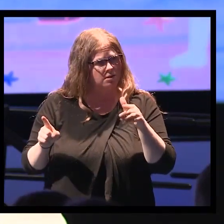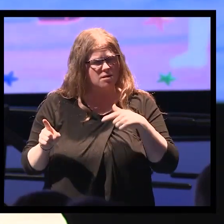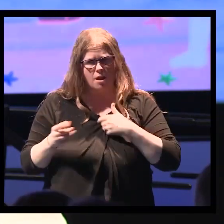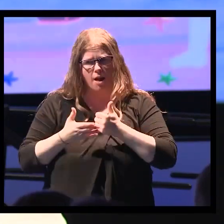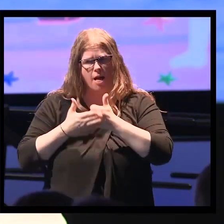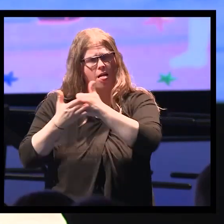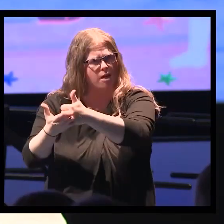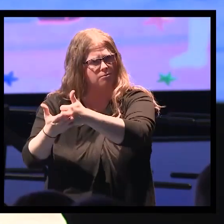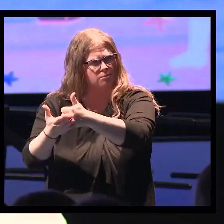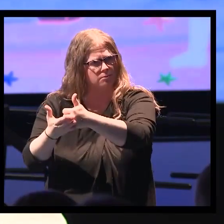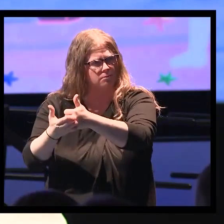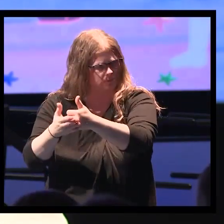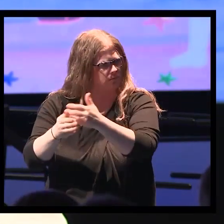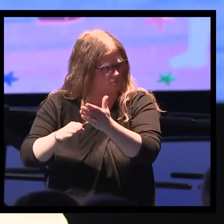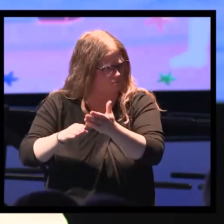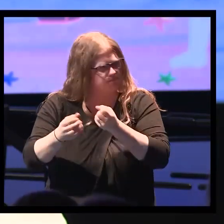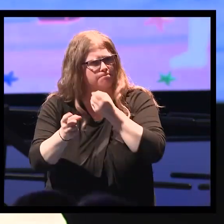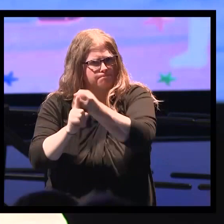difference.